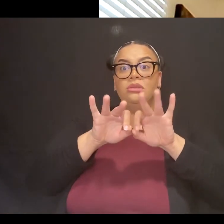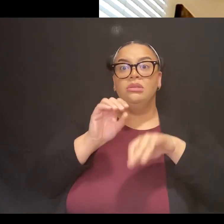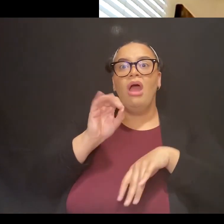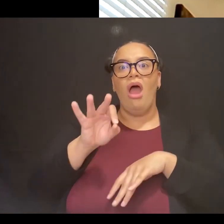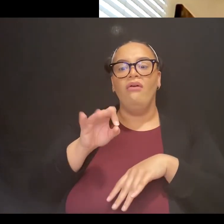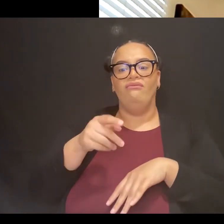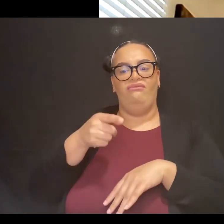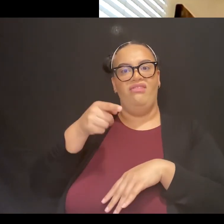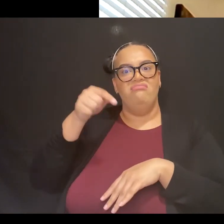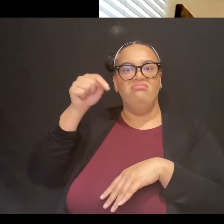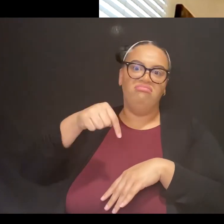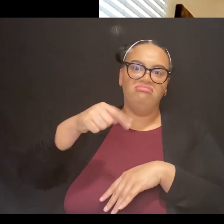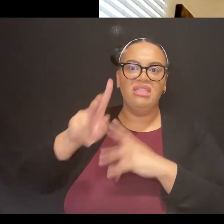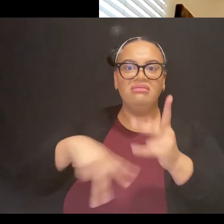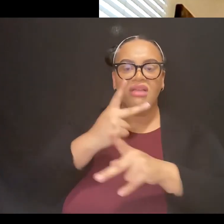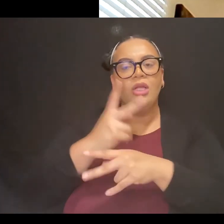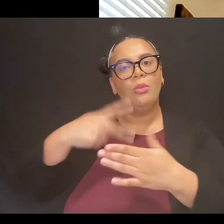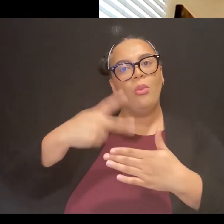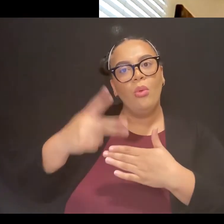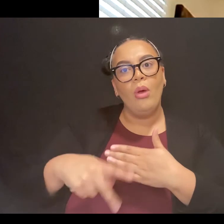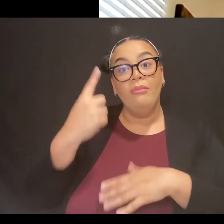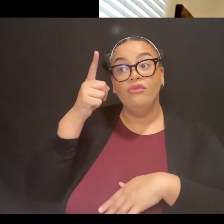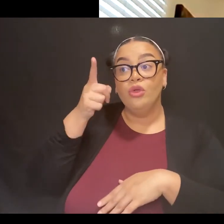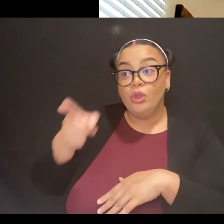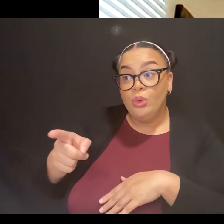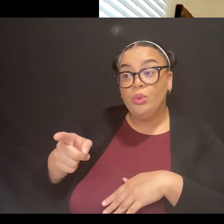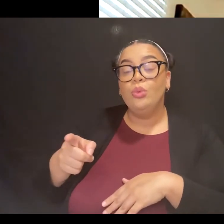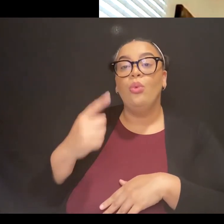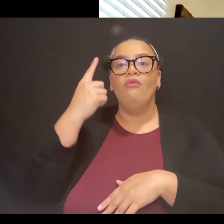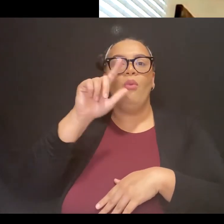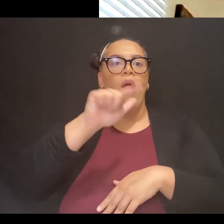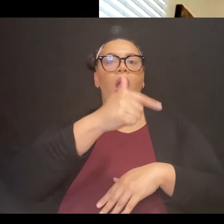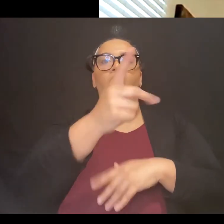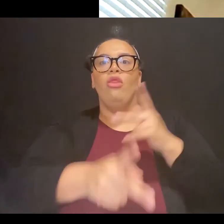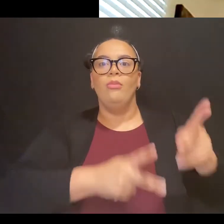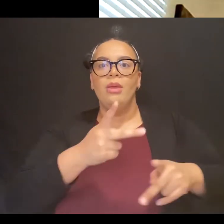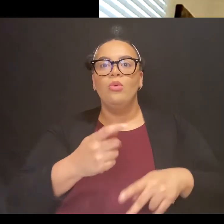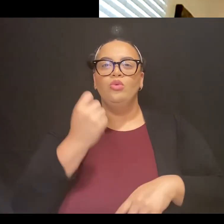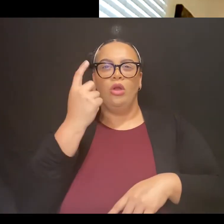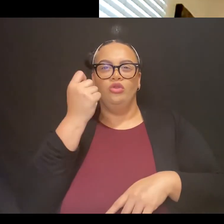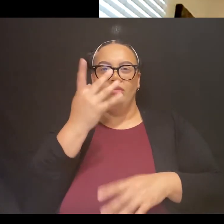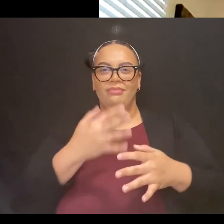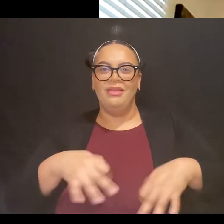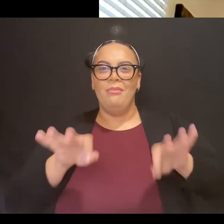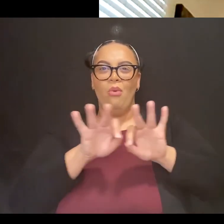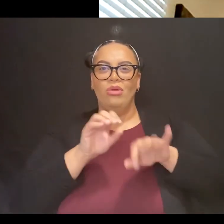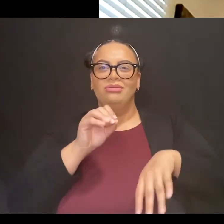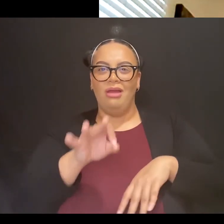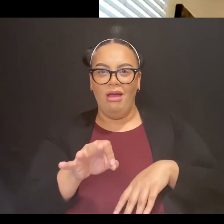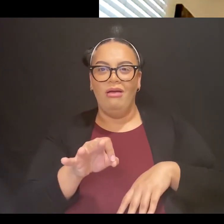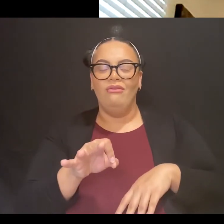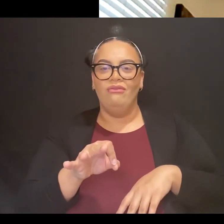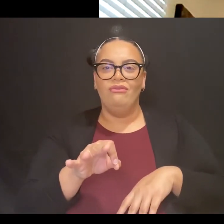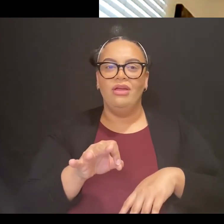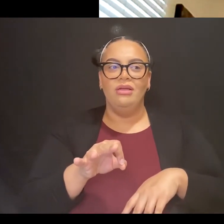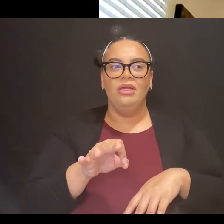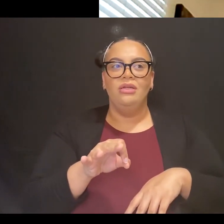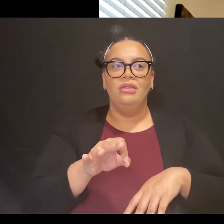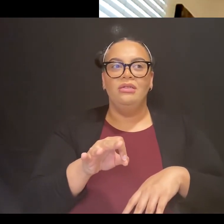understand the importance of, and understanding more thoroughly what, why these events happen.